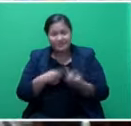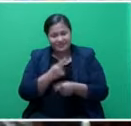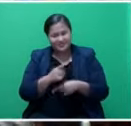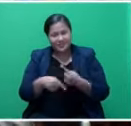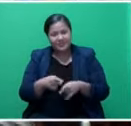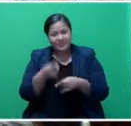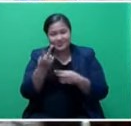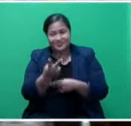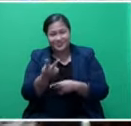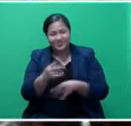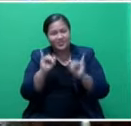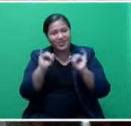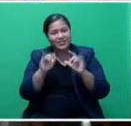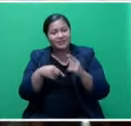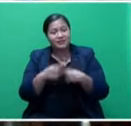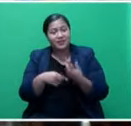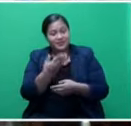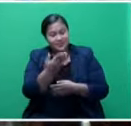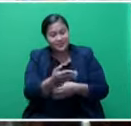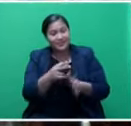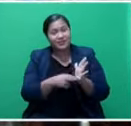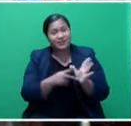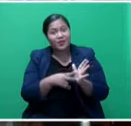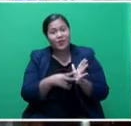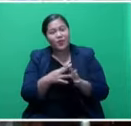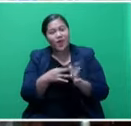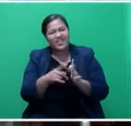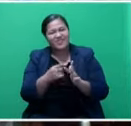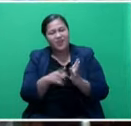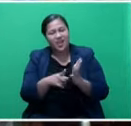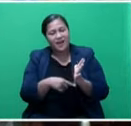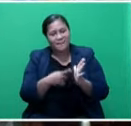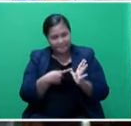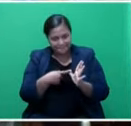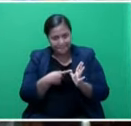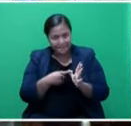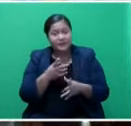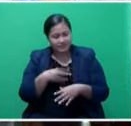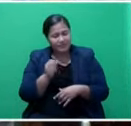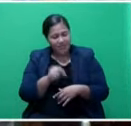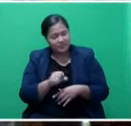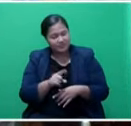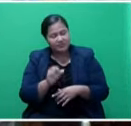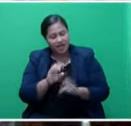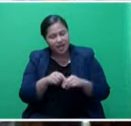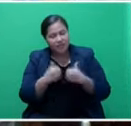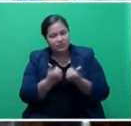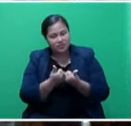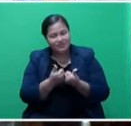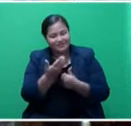two issues raised by Honourable Nawai Kula. Mr. Speaker, sir, I completely agree with him that